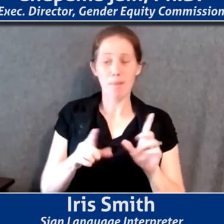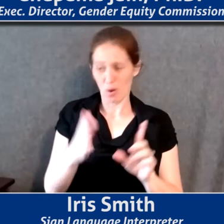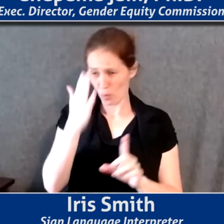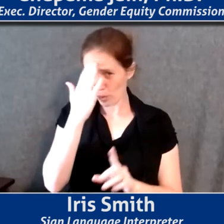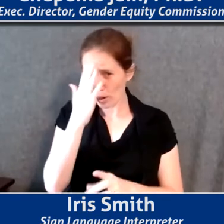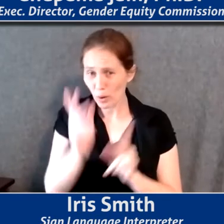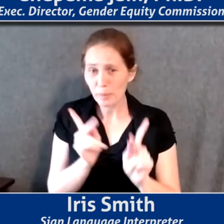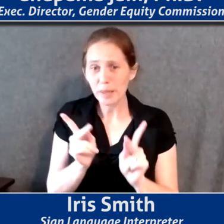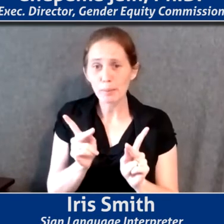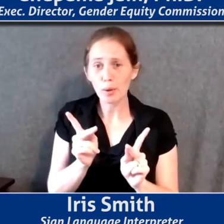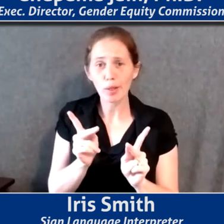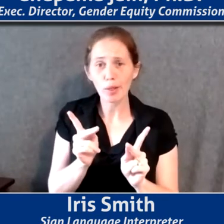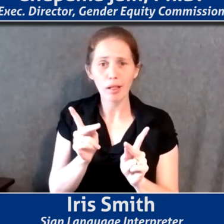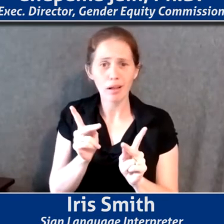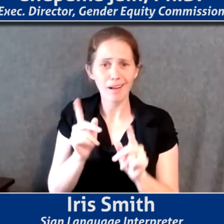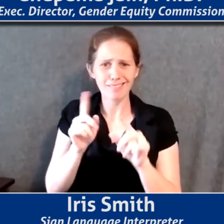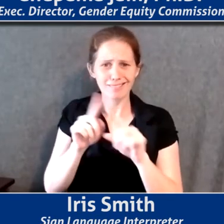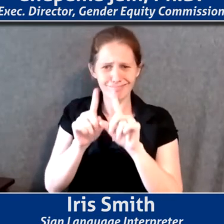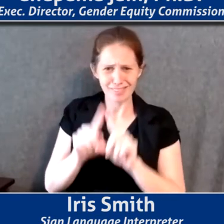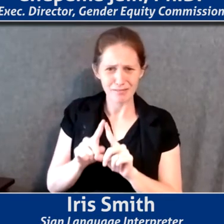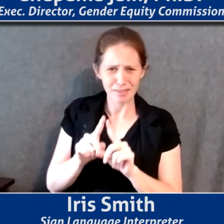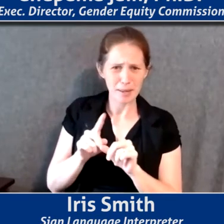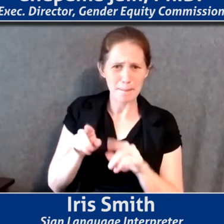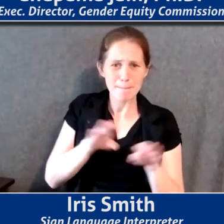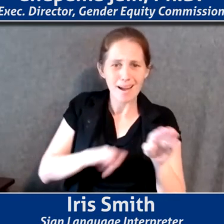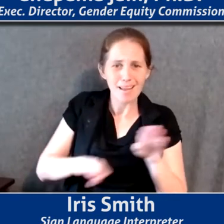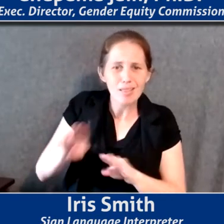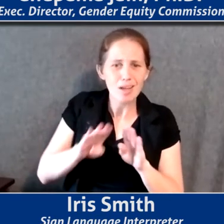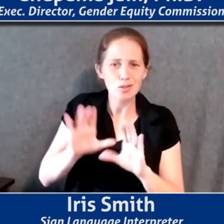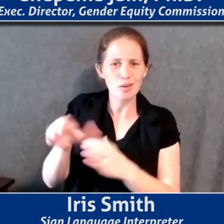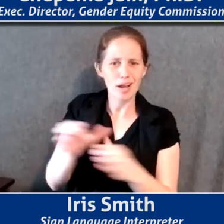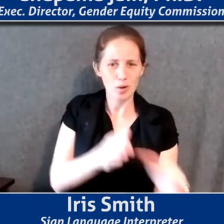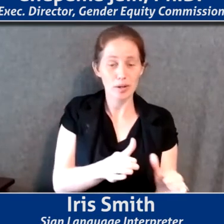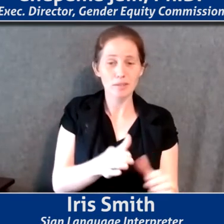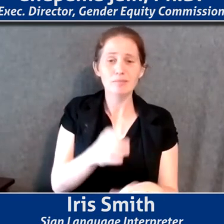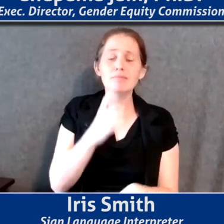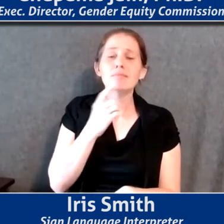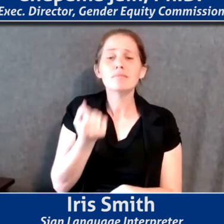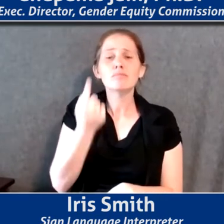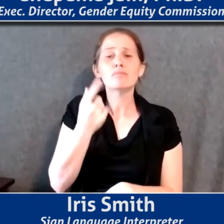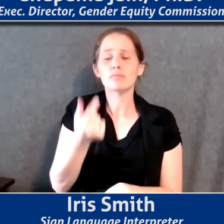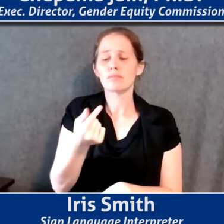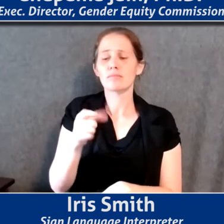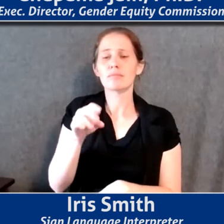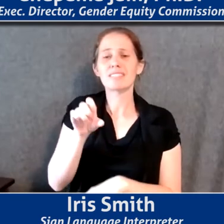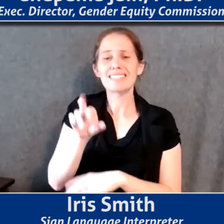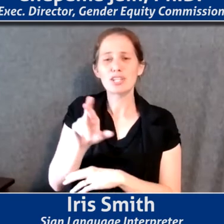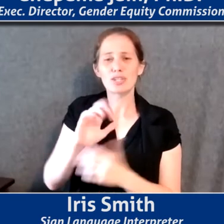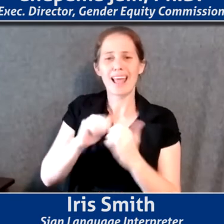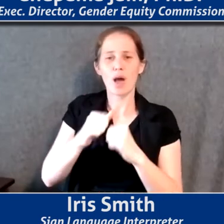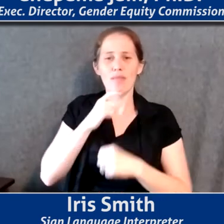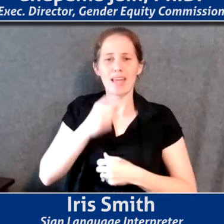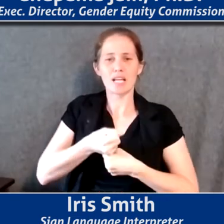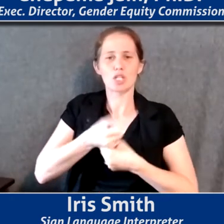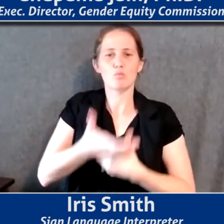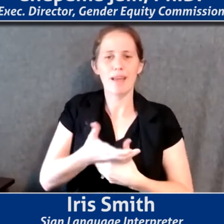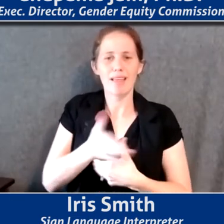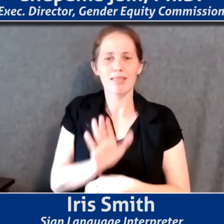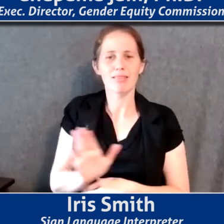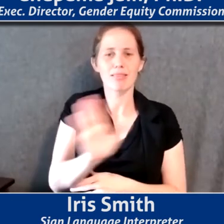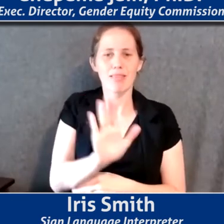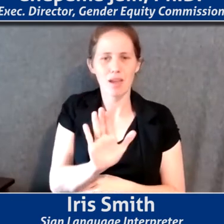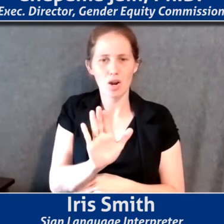surpass these biological categories. And then the idea of gender is how people express their, their